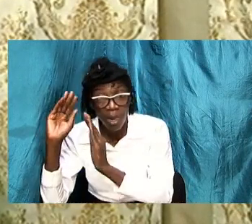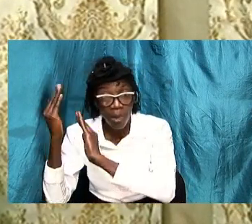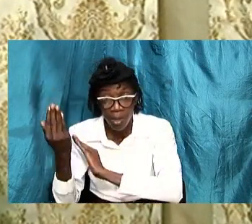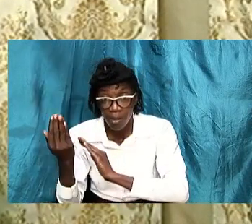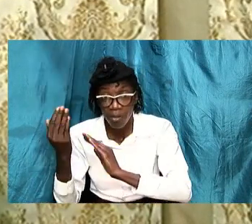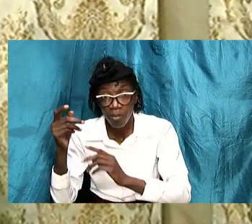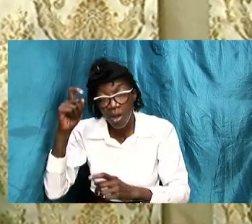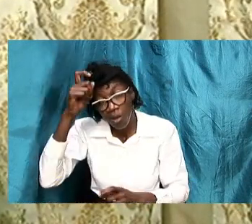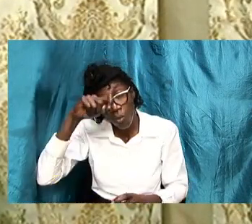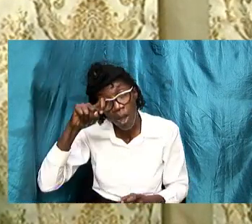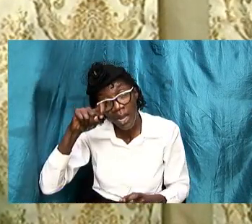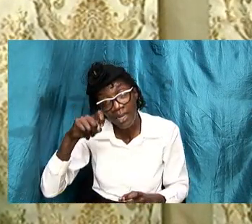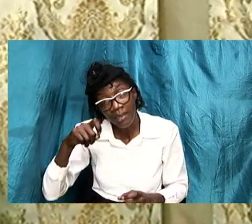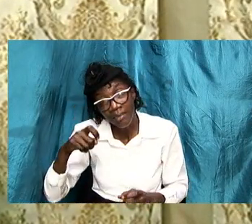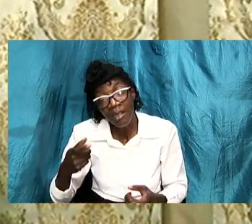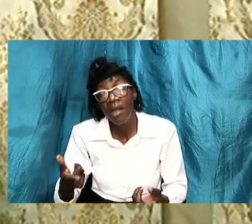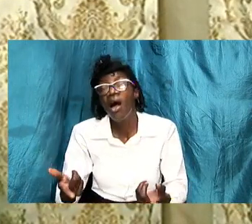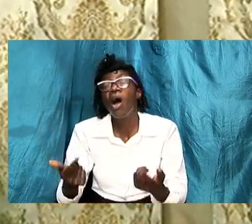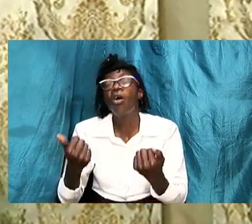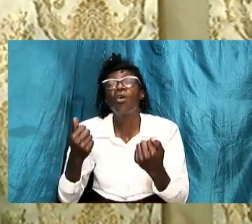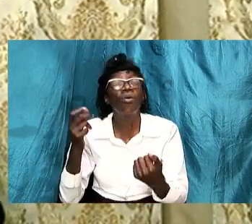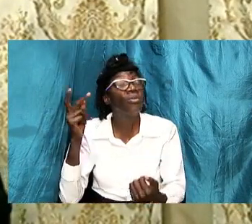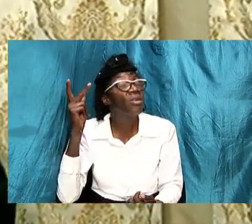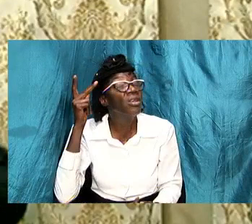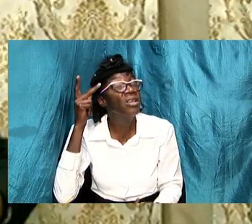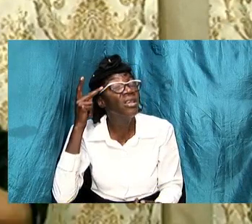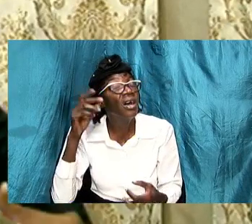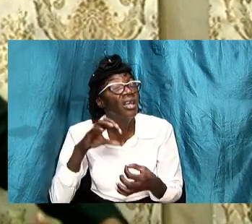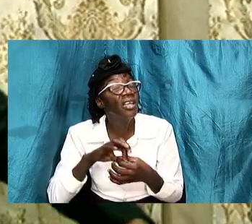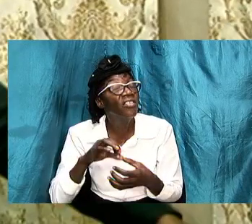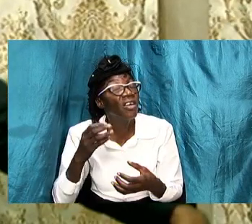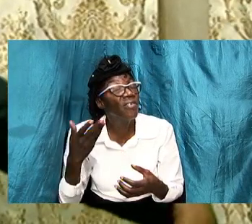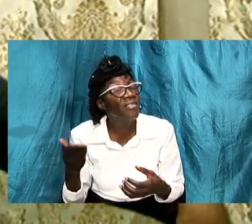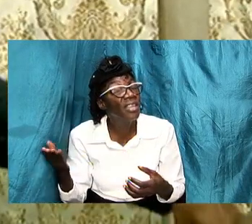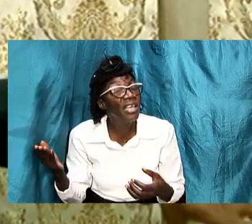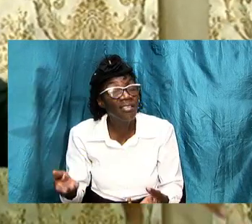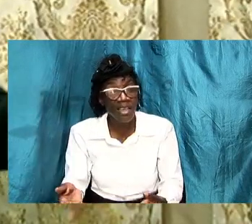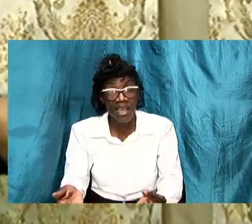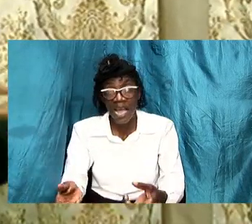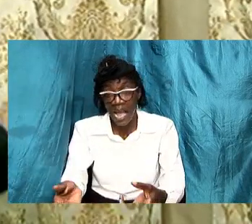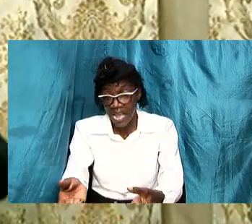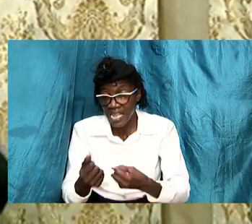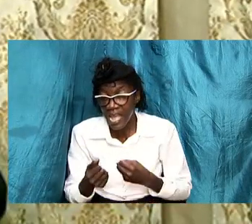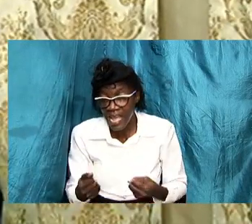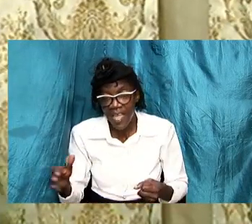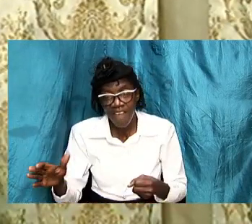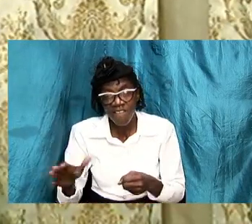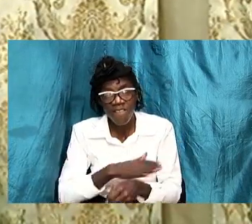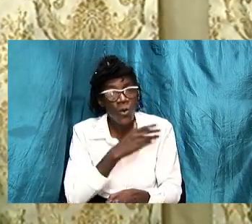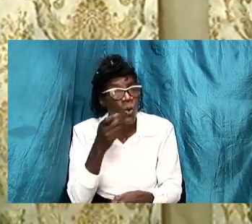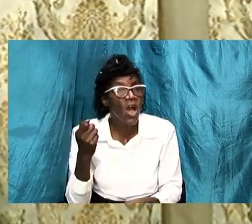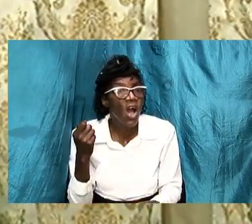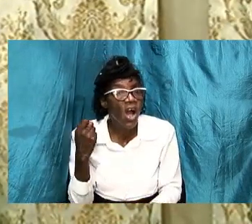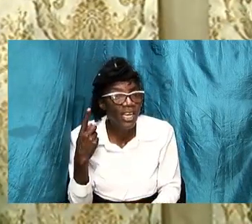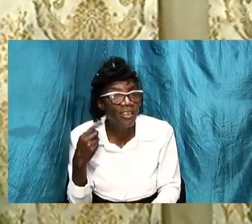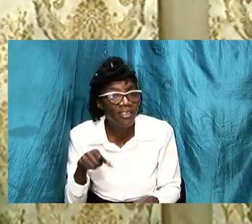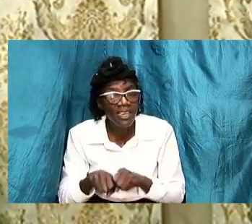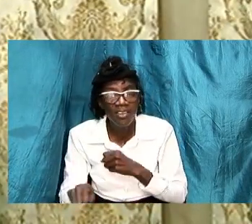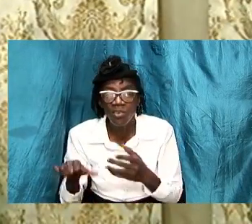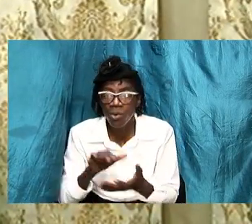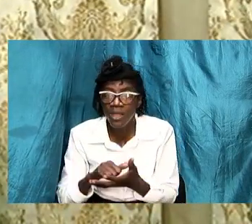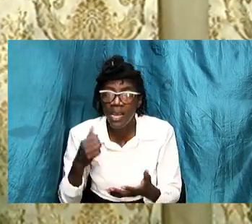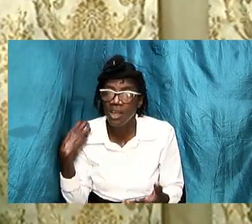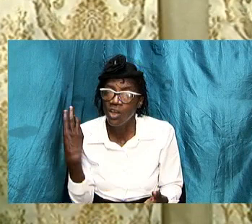to come to knowledge of things and get the full understanding so that we can